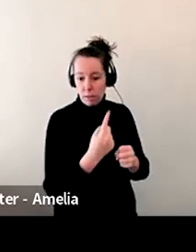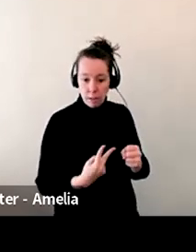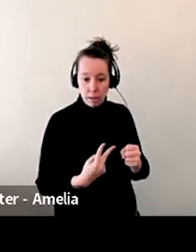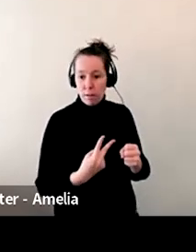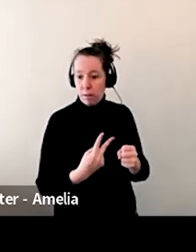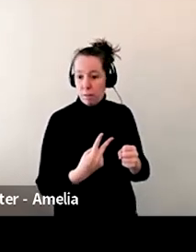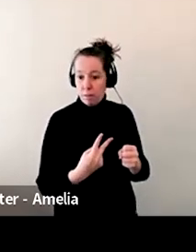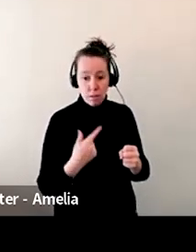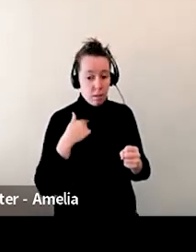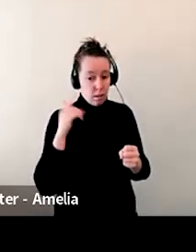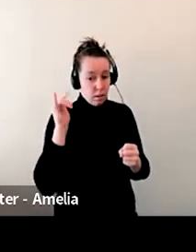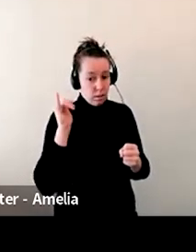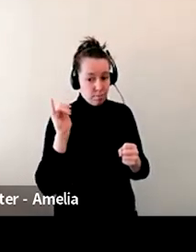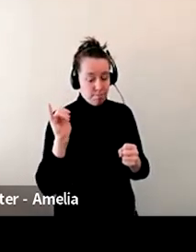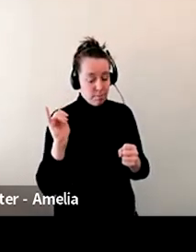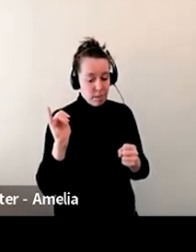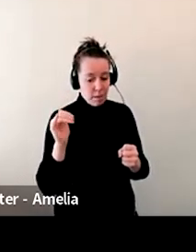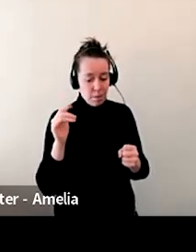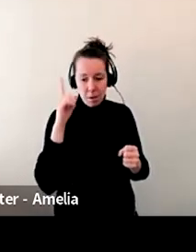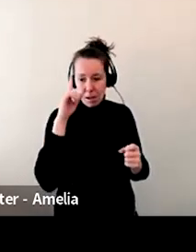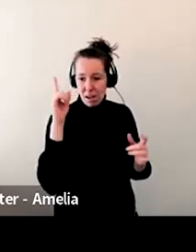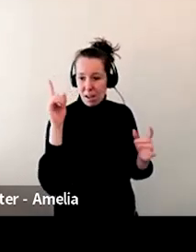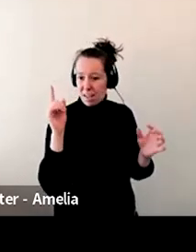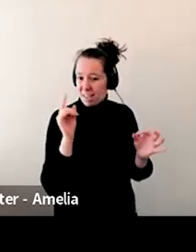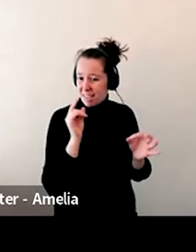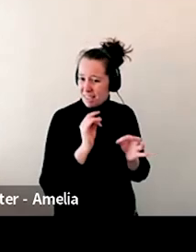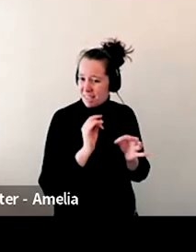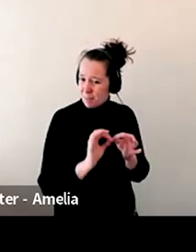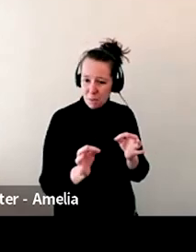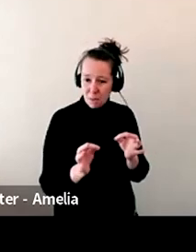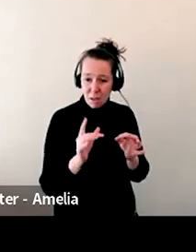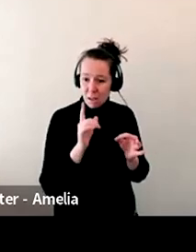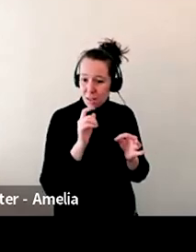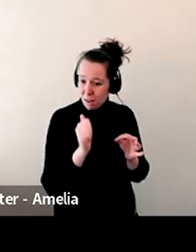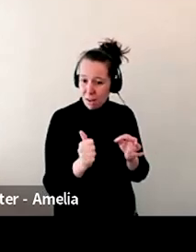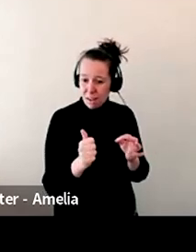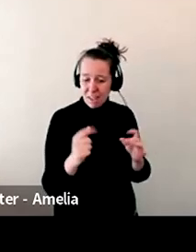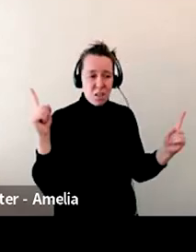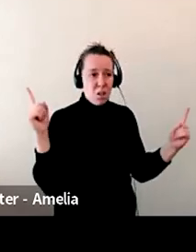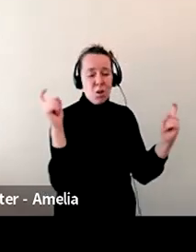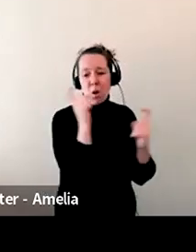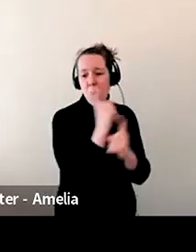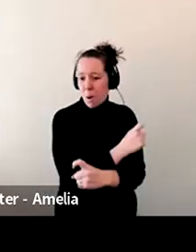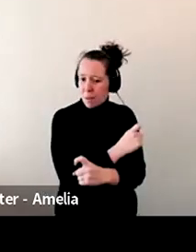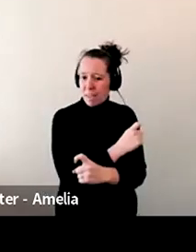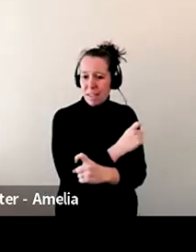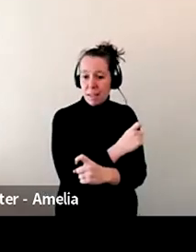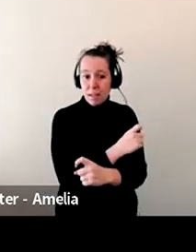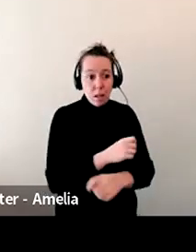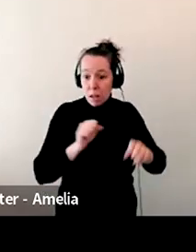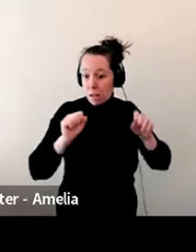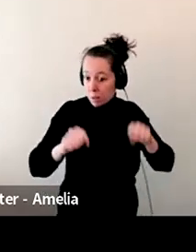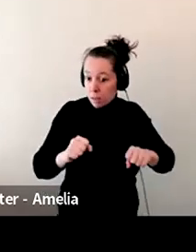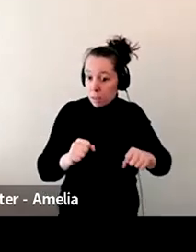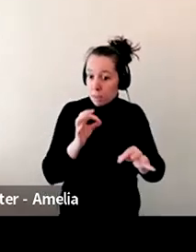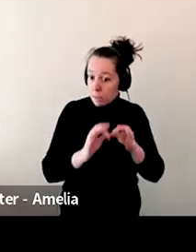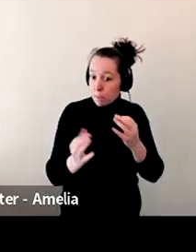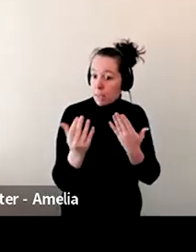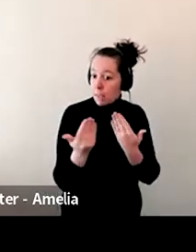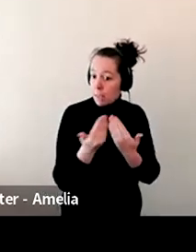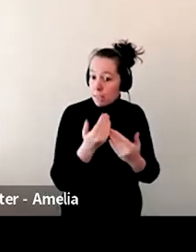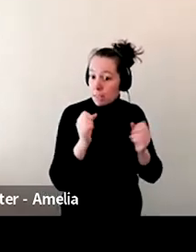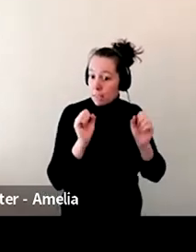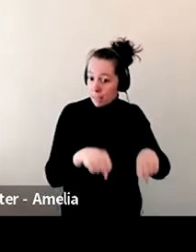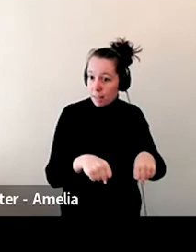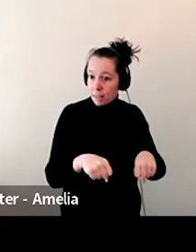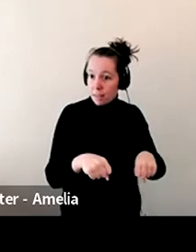is so complicated when it can be so easy. Um, and it's, uh, I, I need to get a